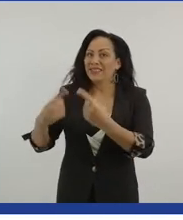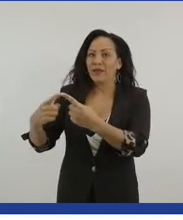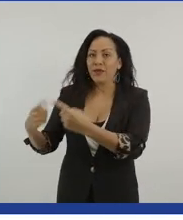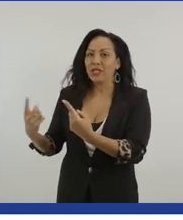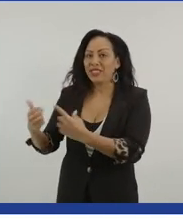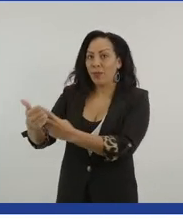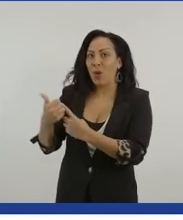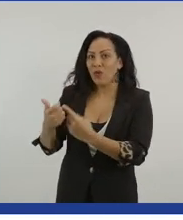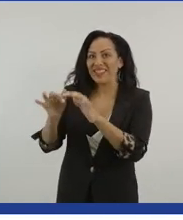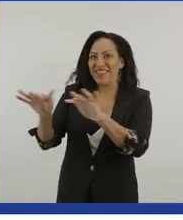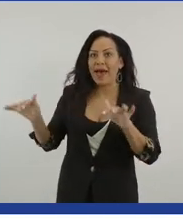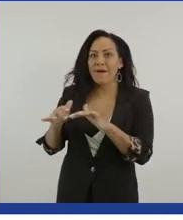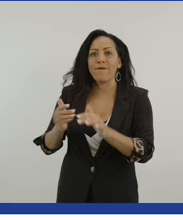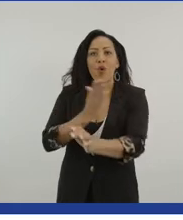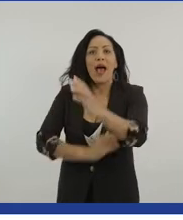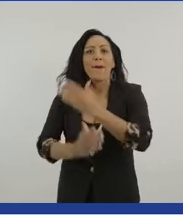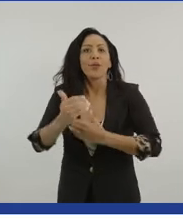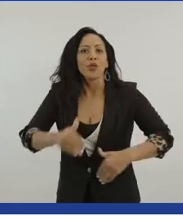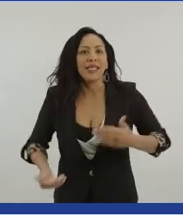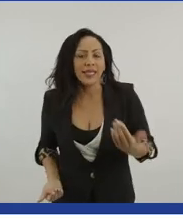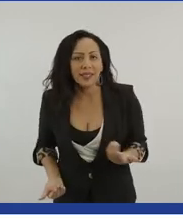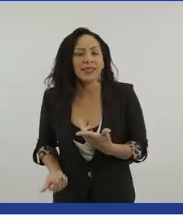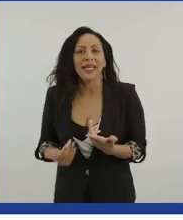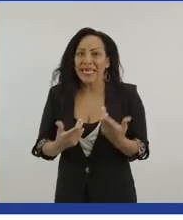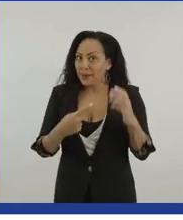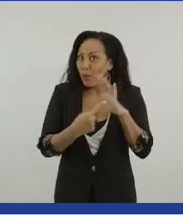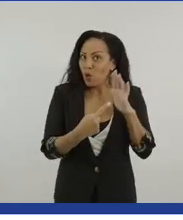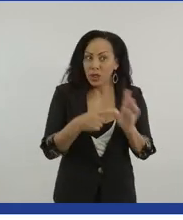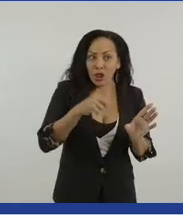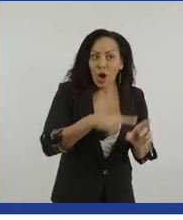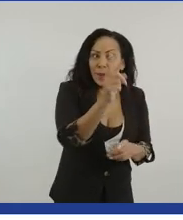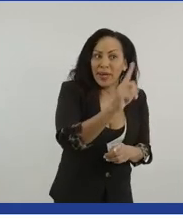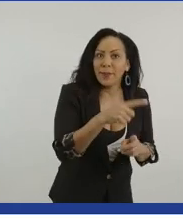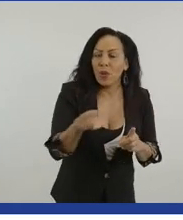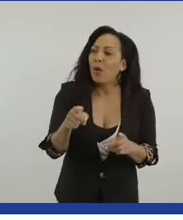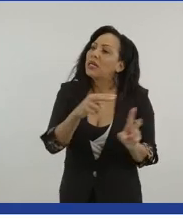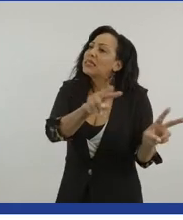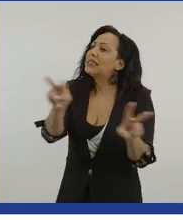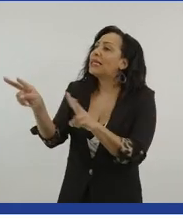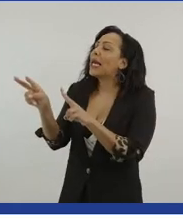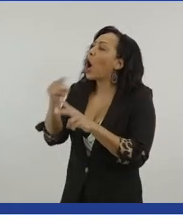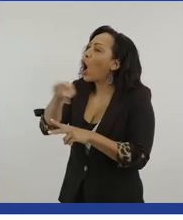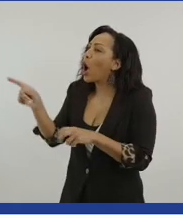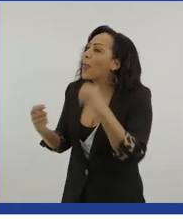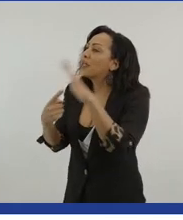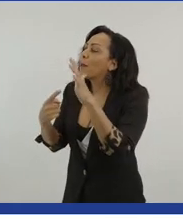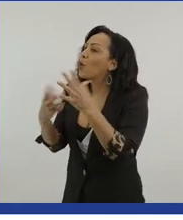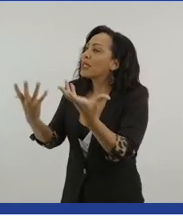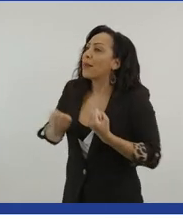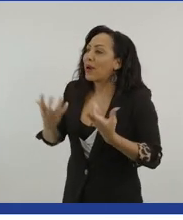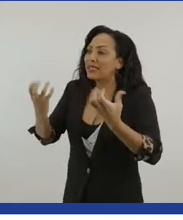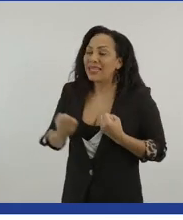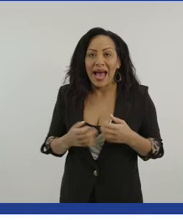people see the importance of technology and embrace that. Um, and, and also it's being different. good.